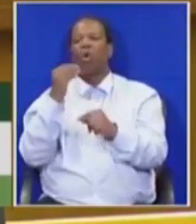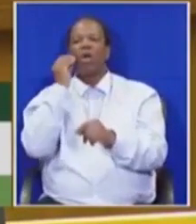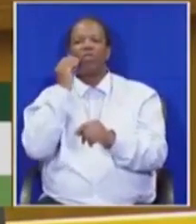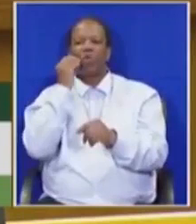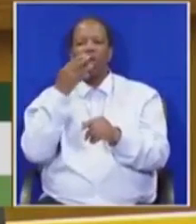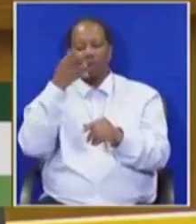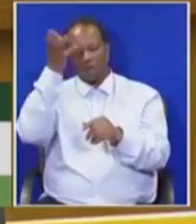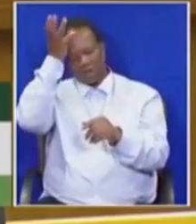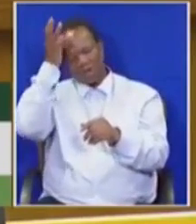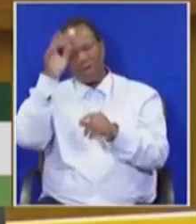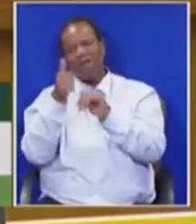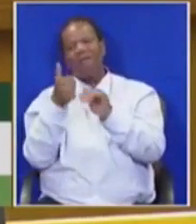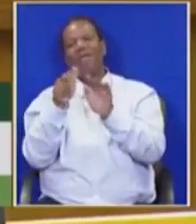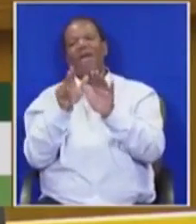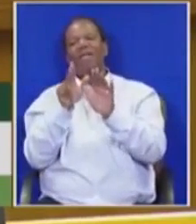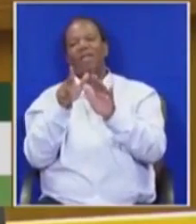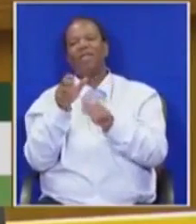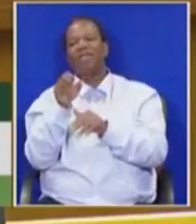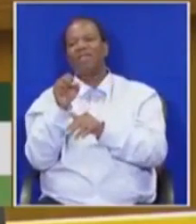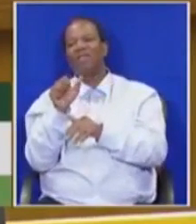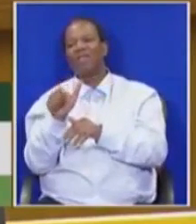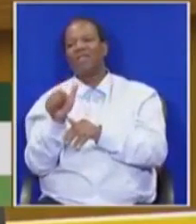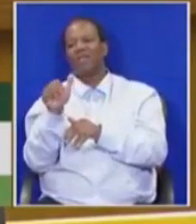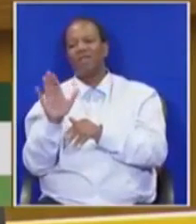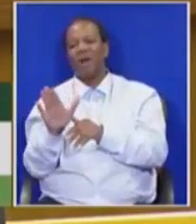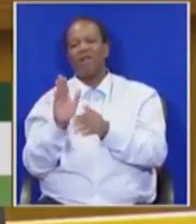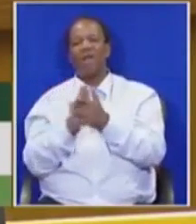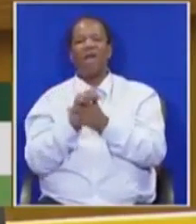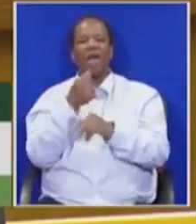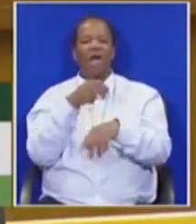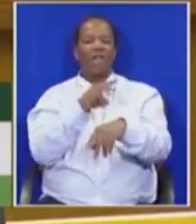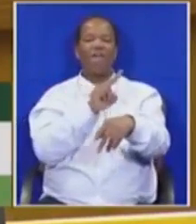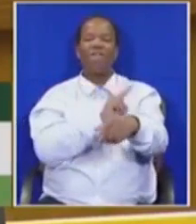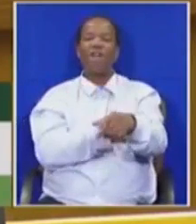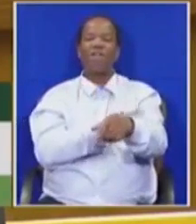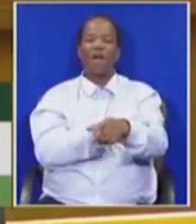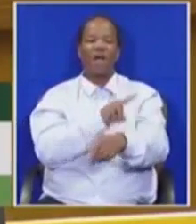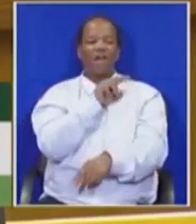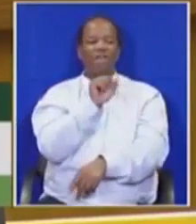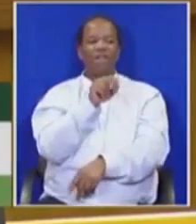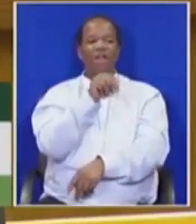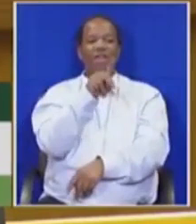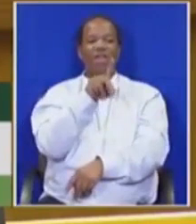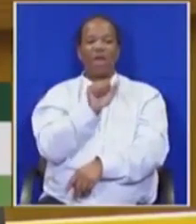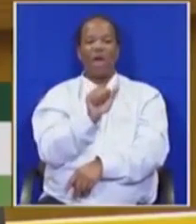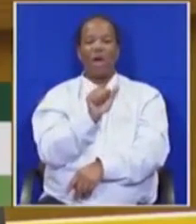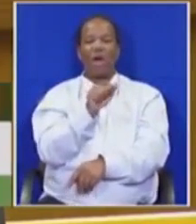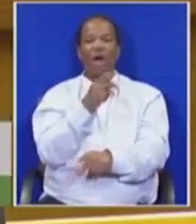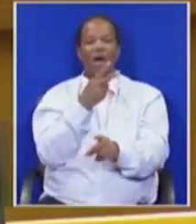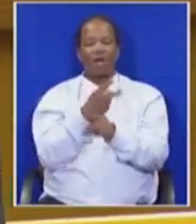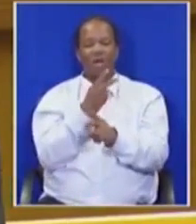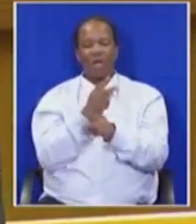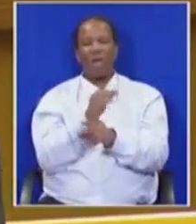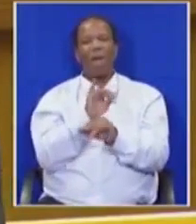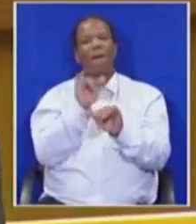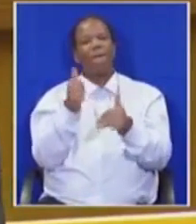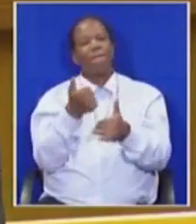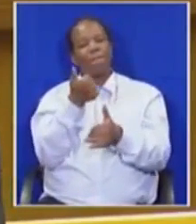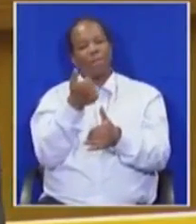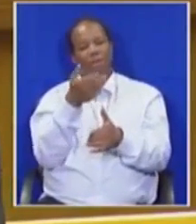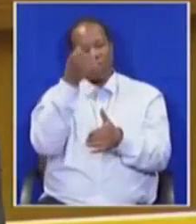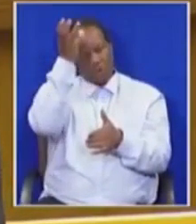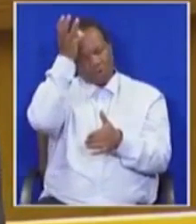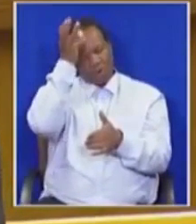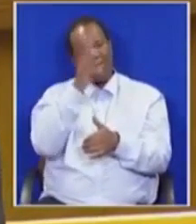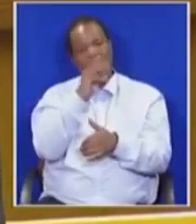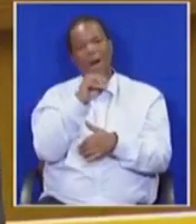1865, the village raids of Bavenda that led to heroic resistance by King Makado in